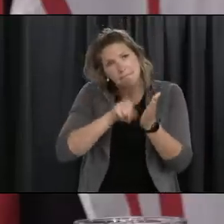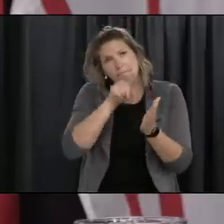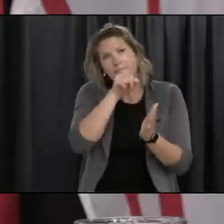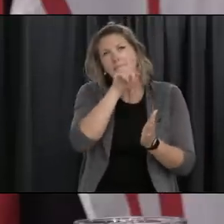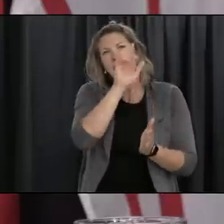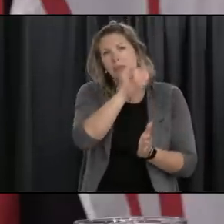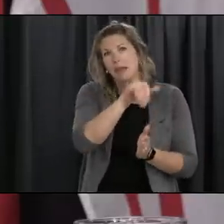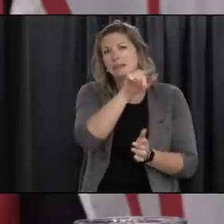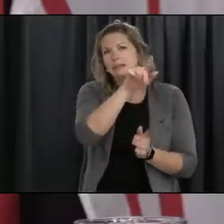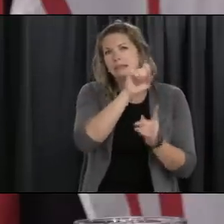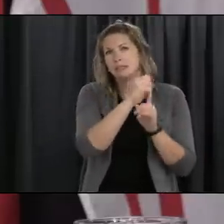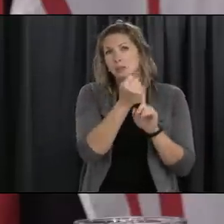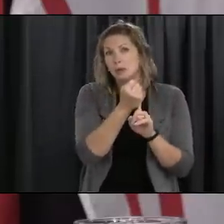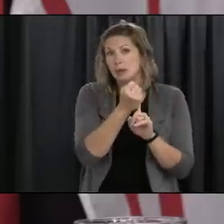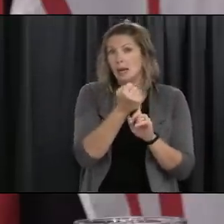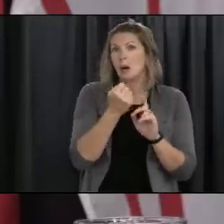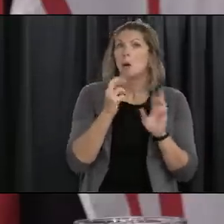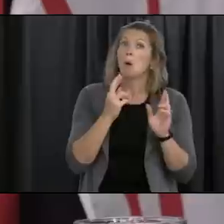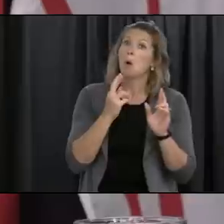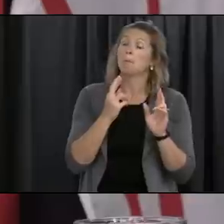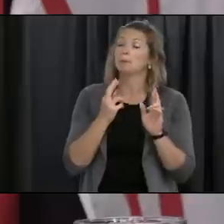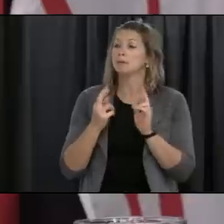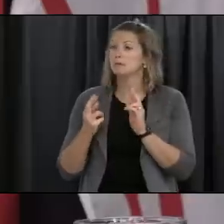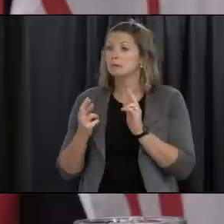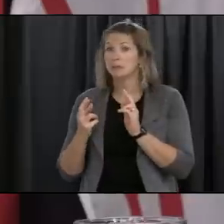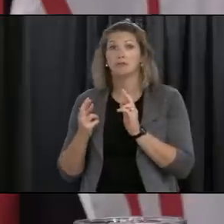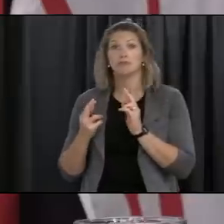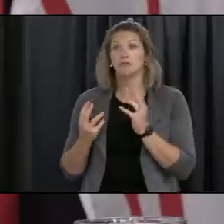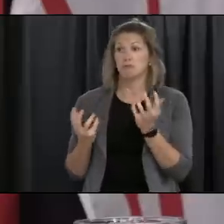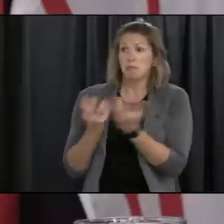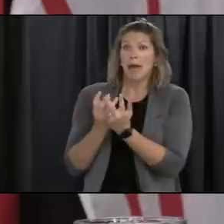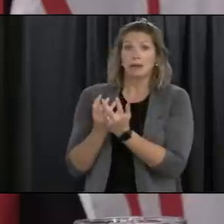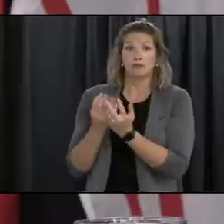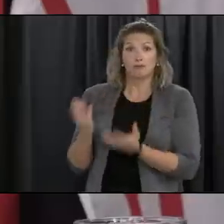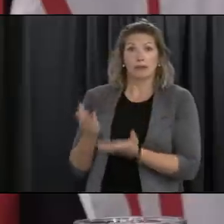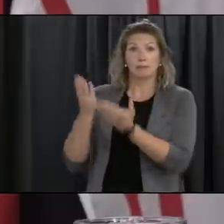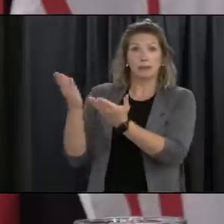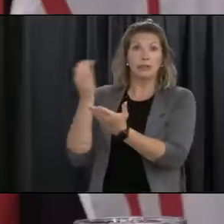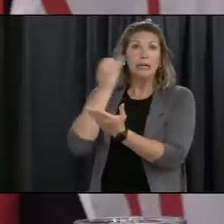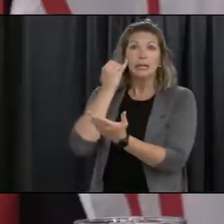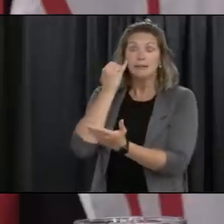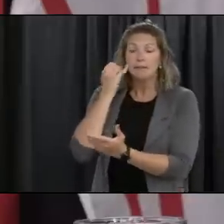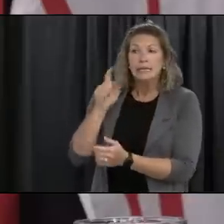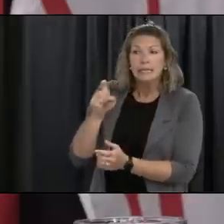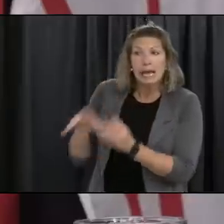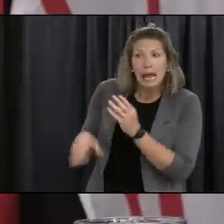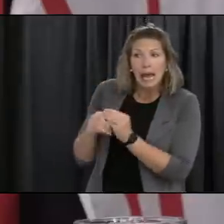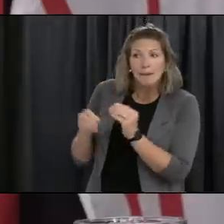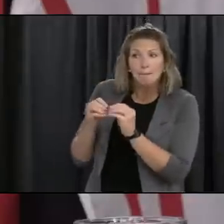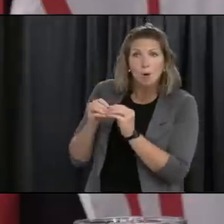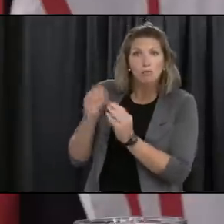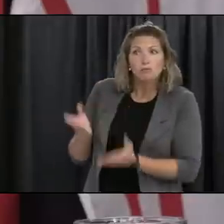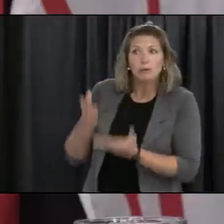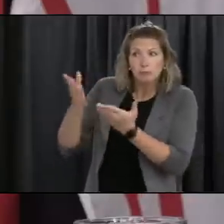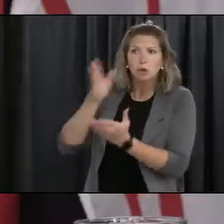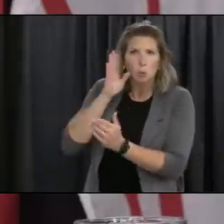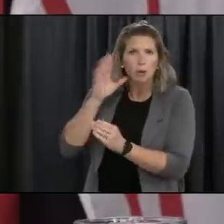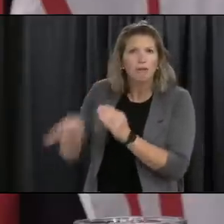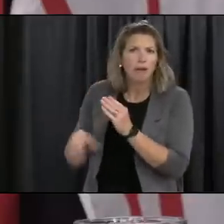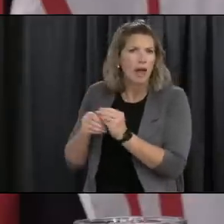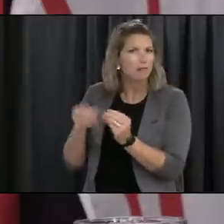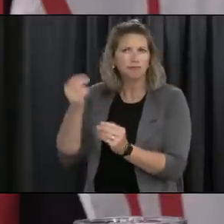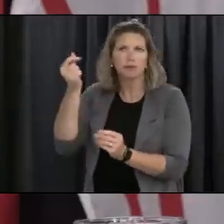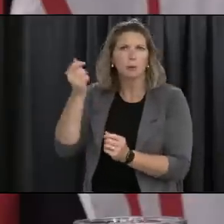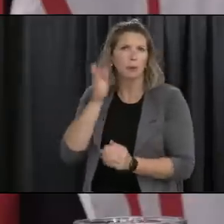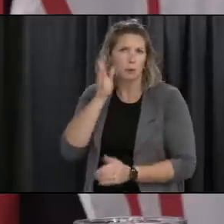measures and if they find areas where we can improve or strengthen them then we'll certainly be acting swiftly to do that